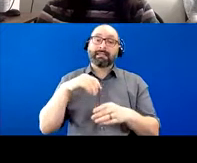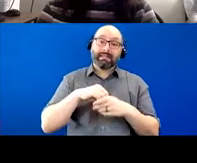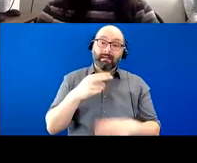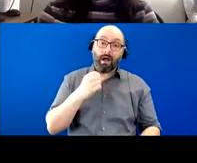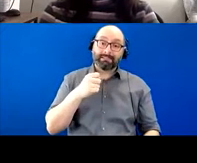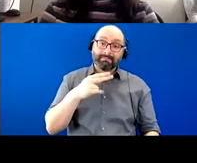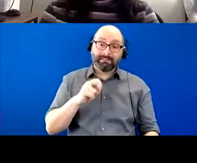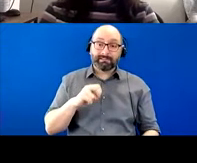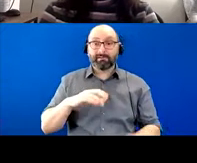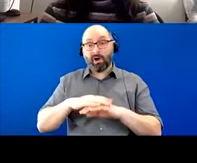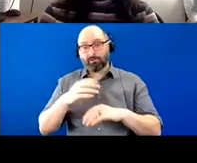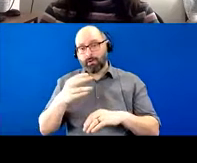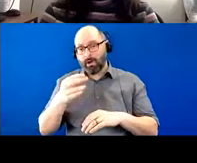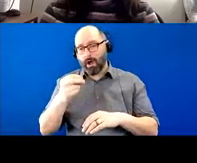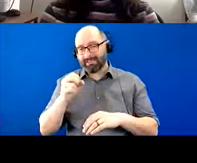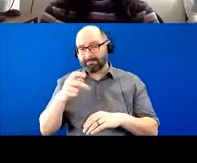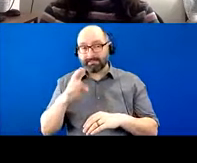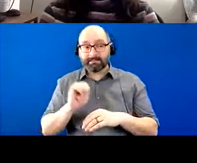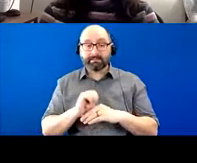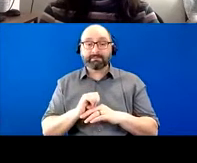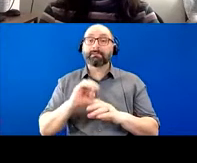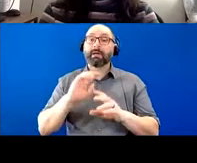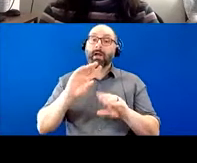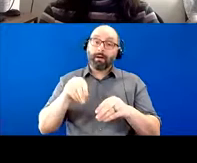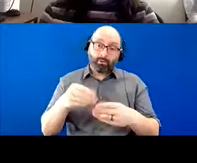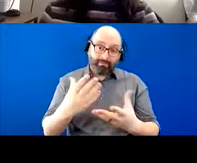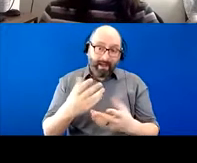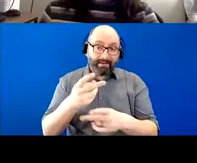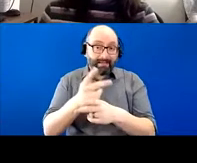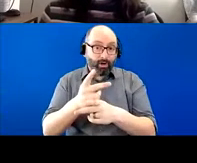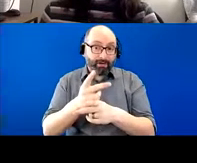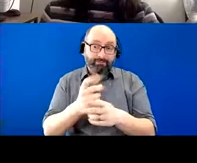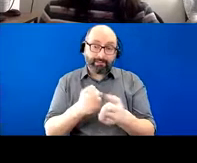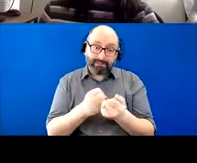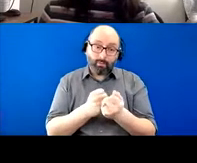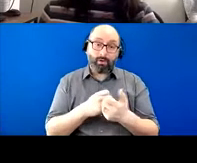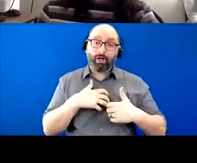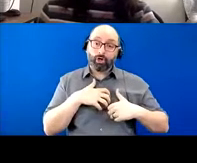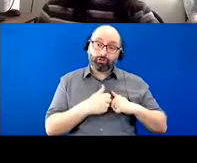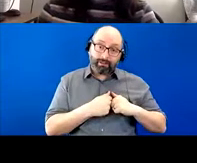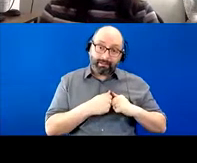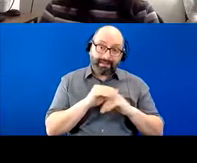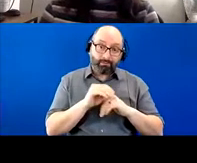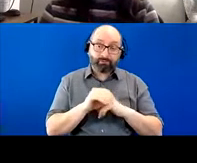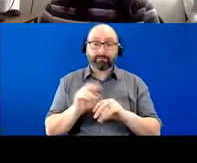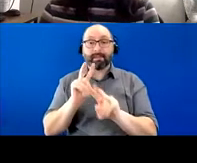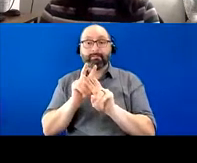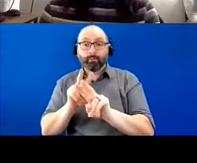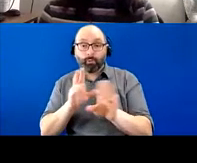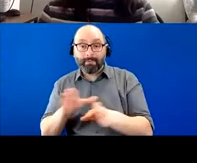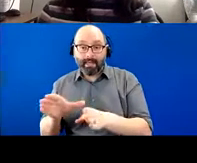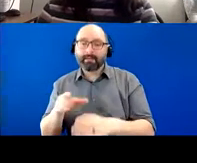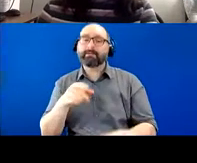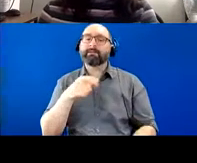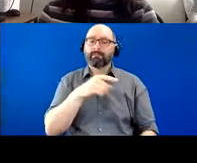Um, we want to continue providing caregiver support, um, with grief counseling and funeral planning. So luckily, I think our caregiver, like Lana